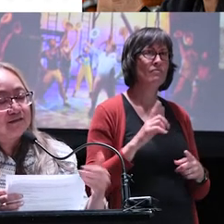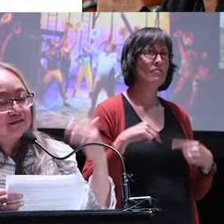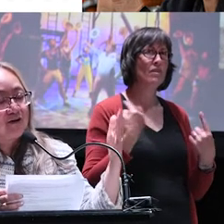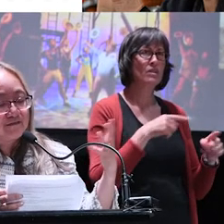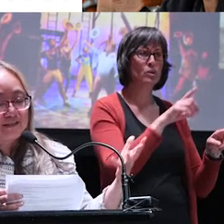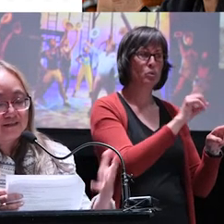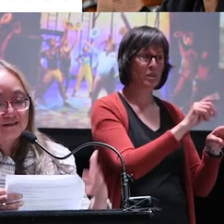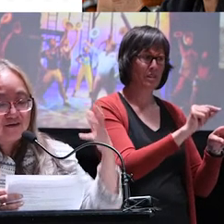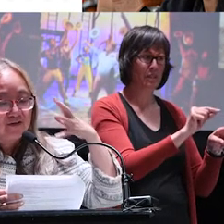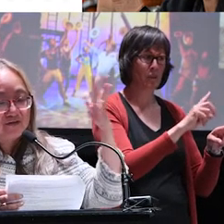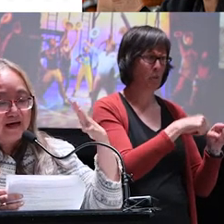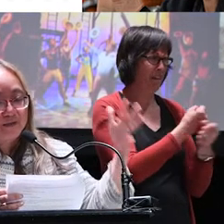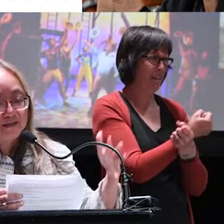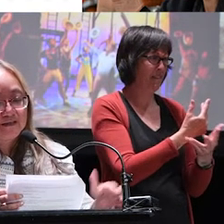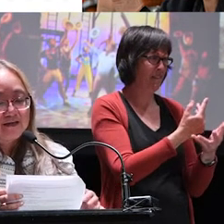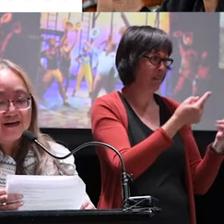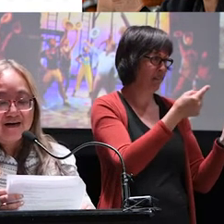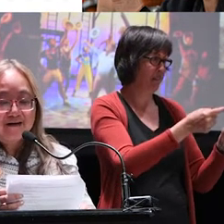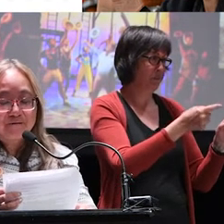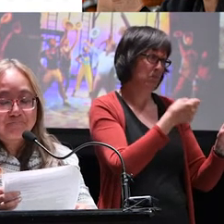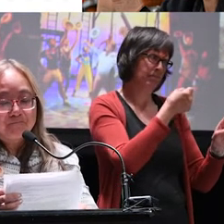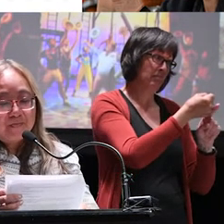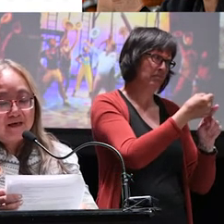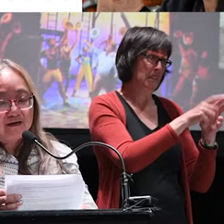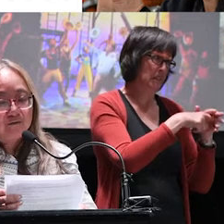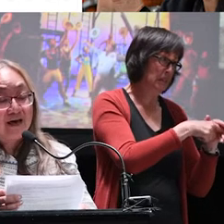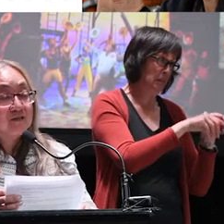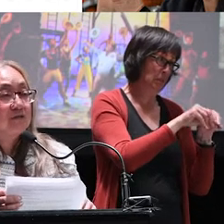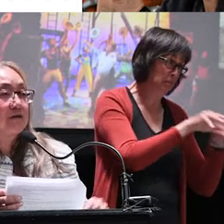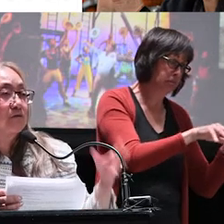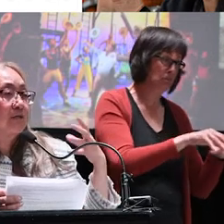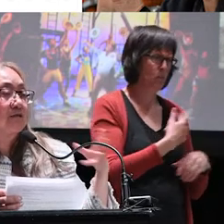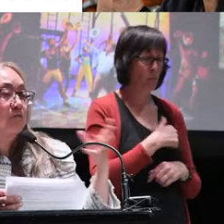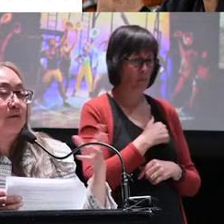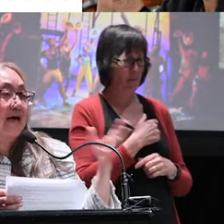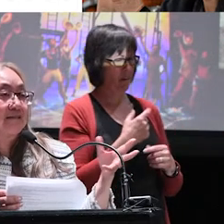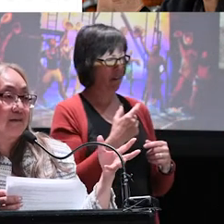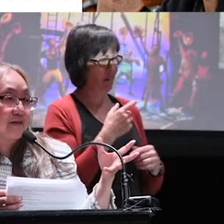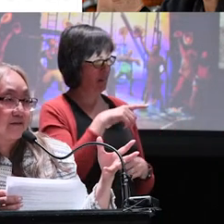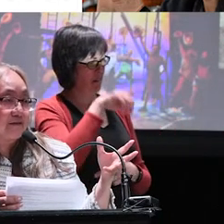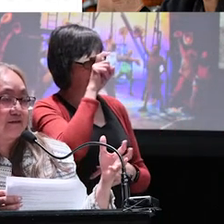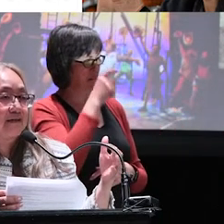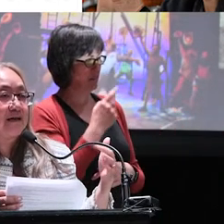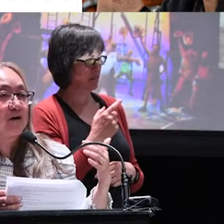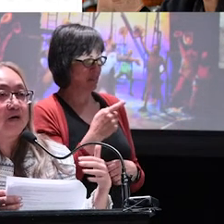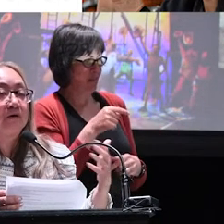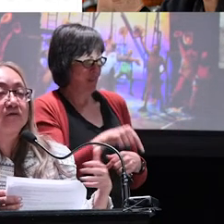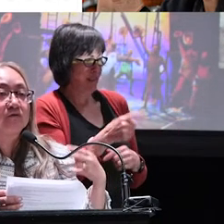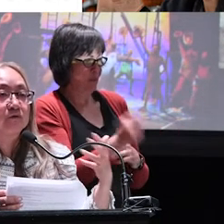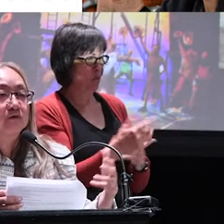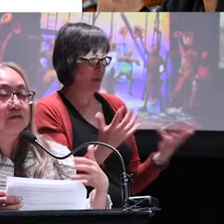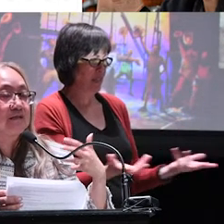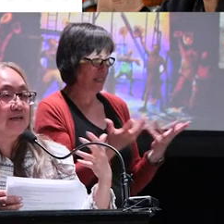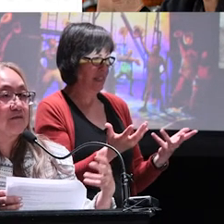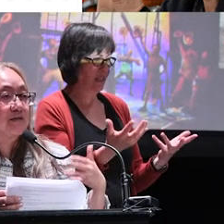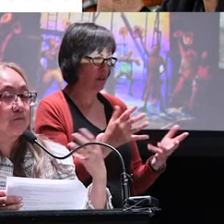all of this all happened, we asked ourselves what is this moment asking of us and how might we use